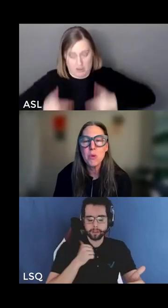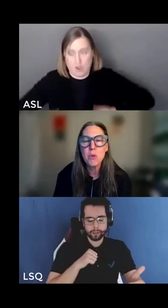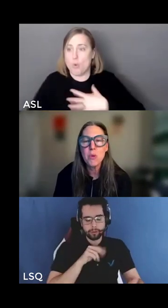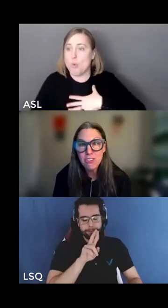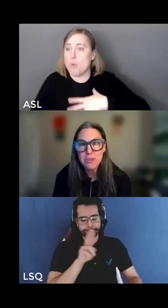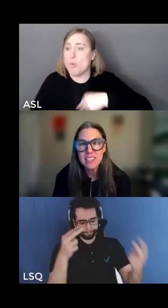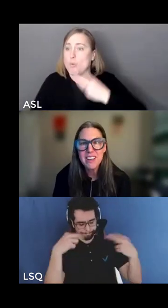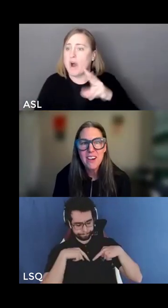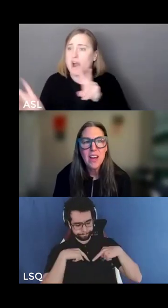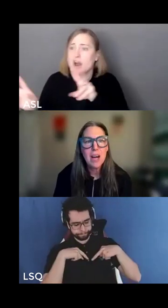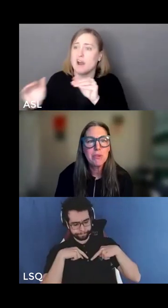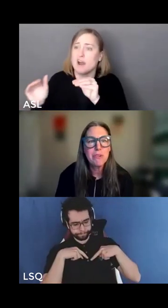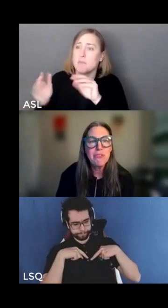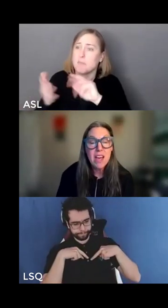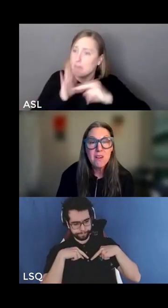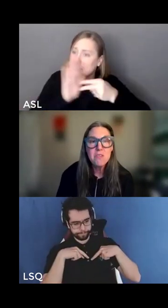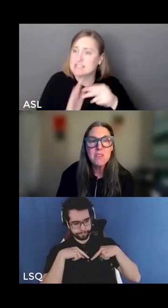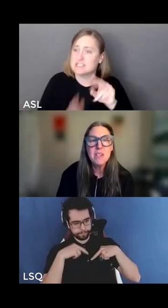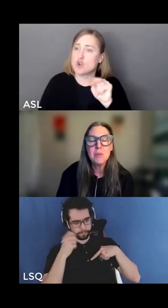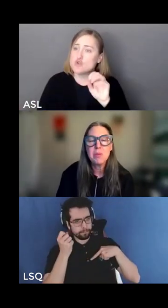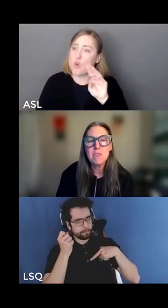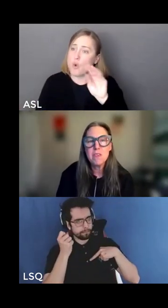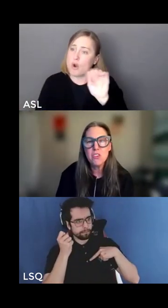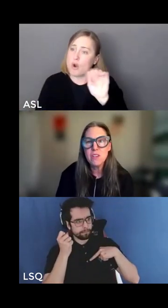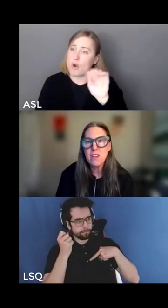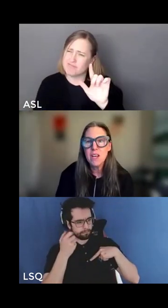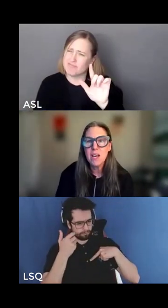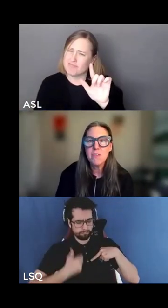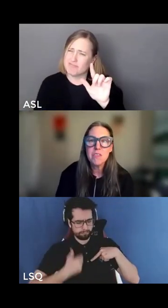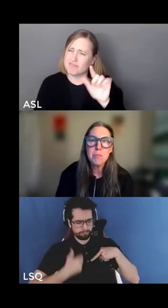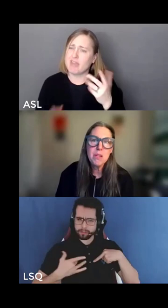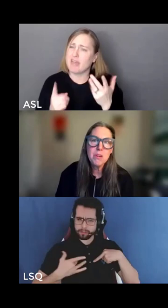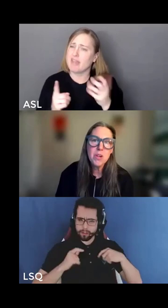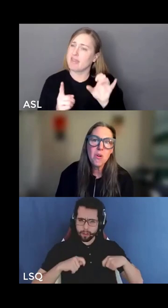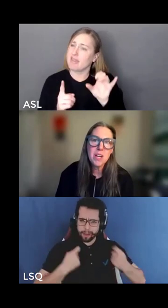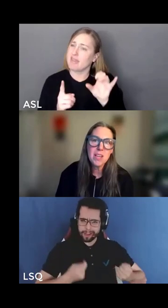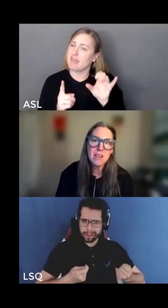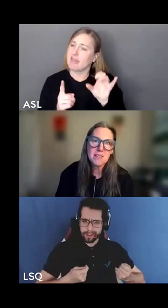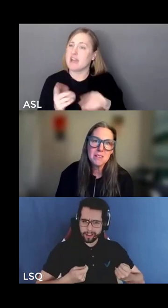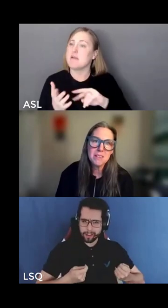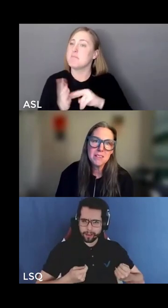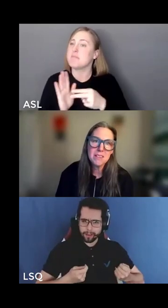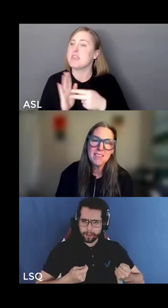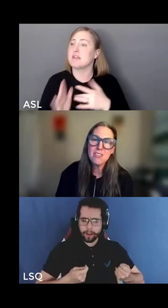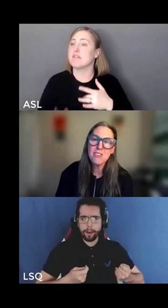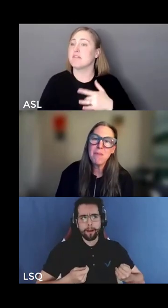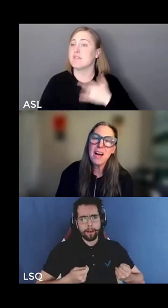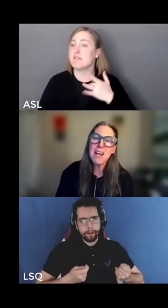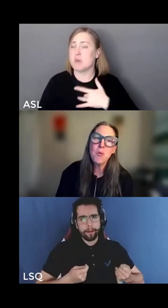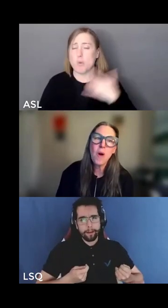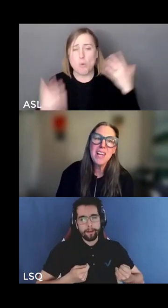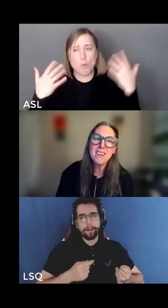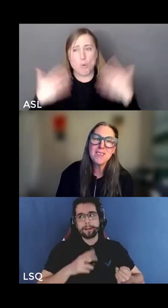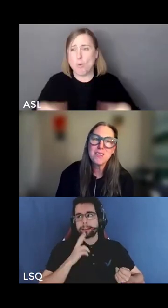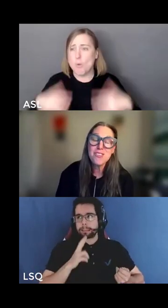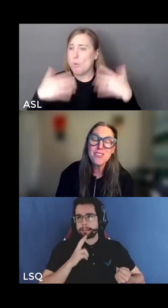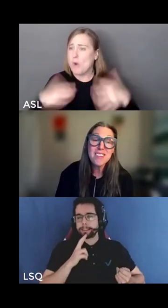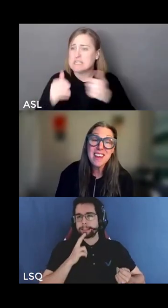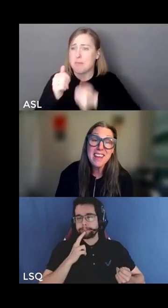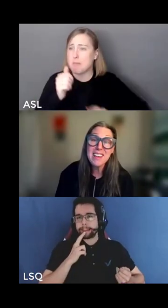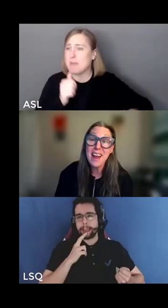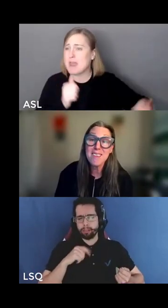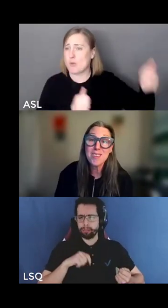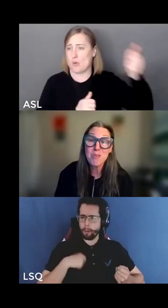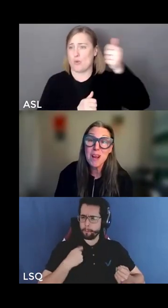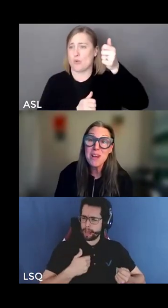normal was actually a profound position of superiority such that my whiteness was